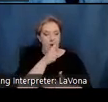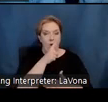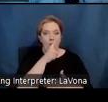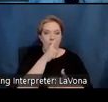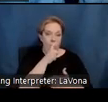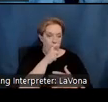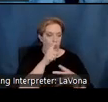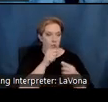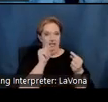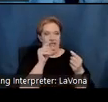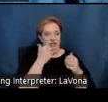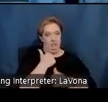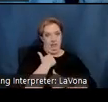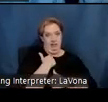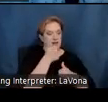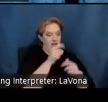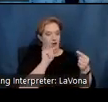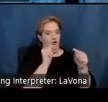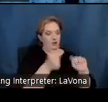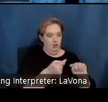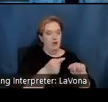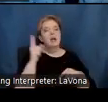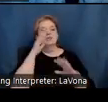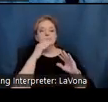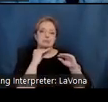printing, and other crafts, including woodworking.